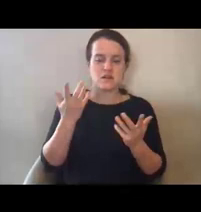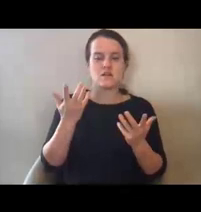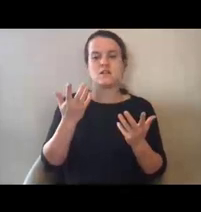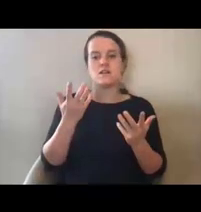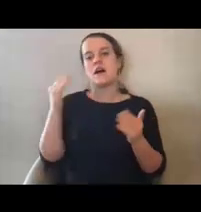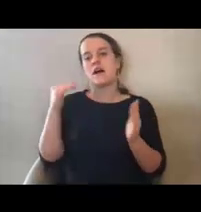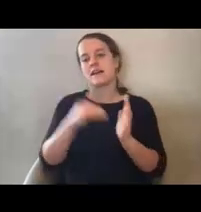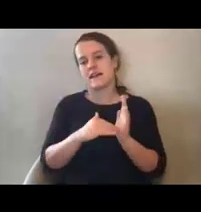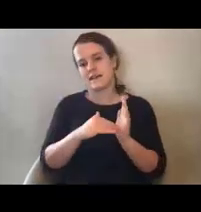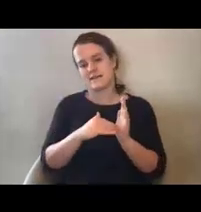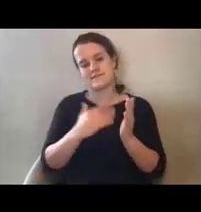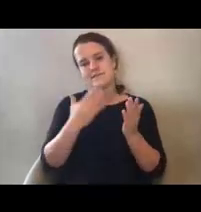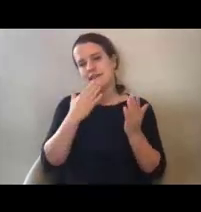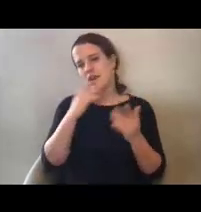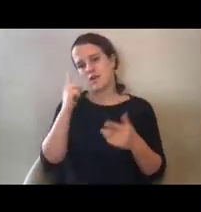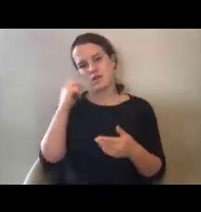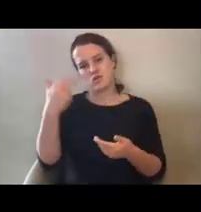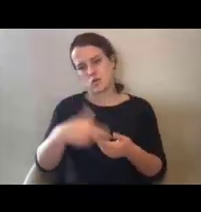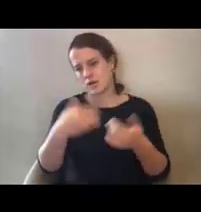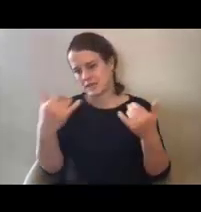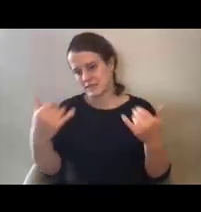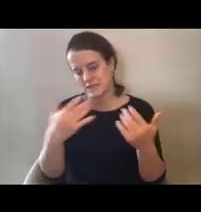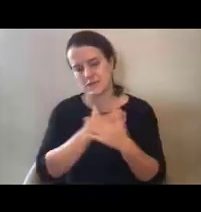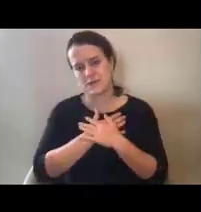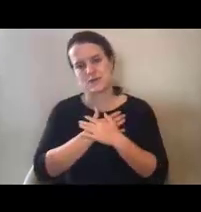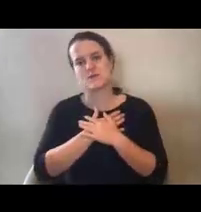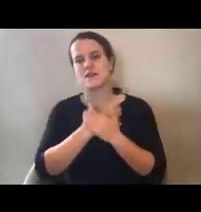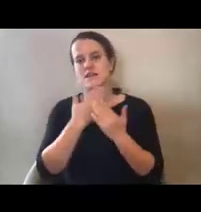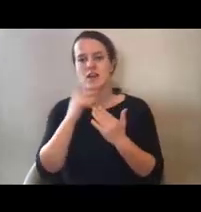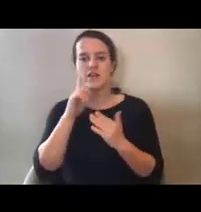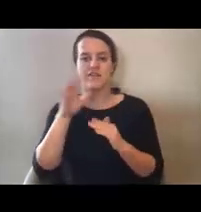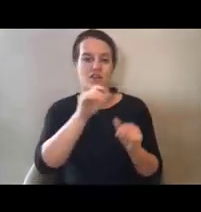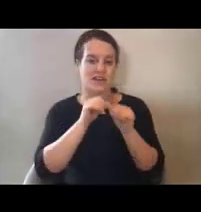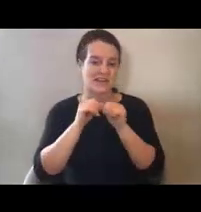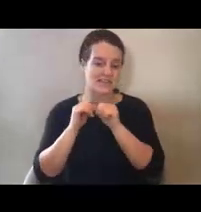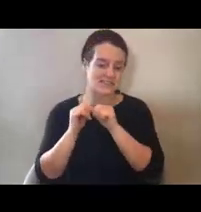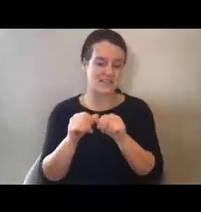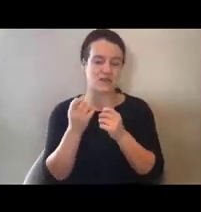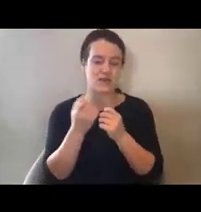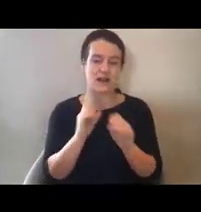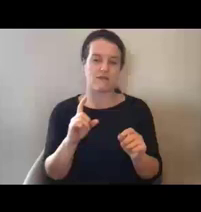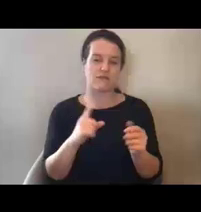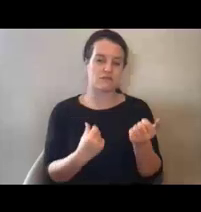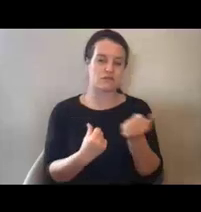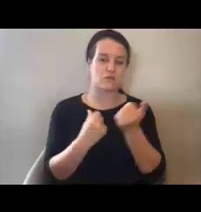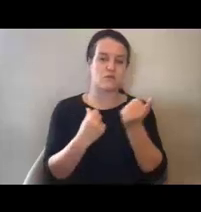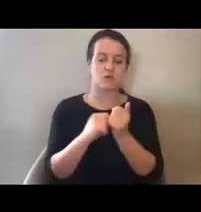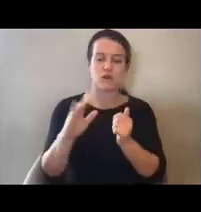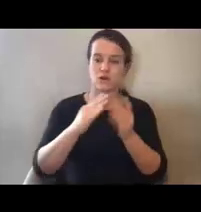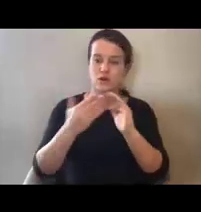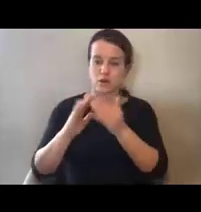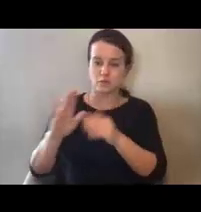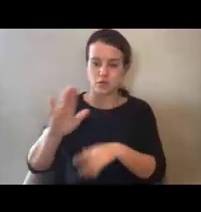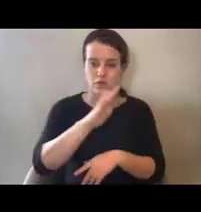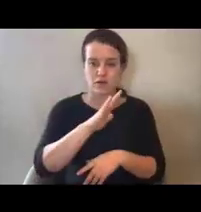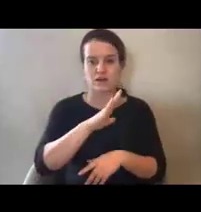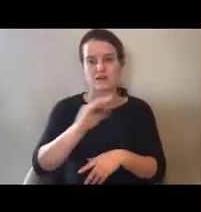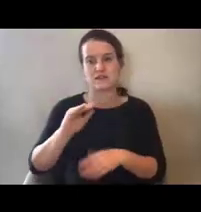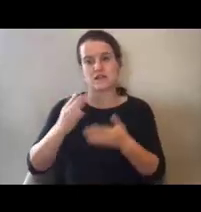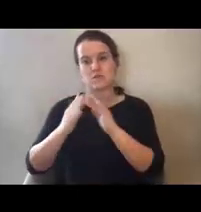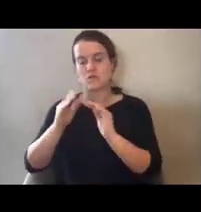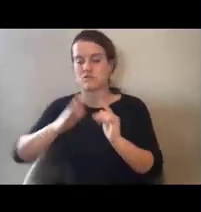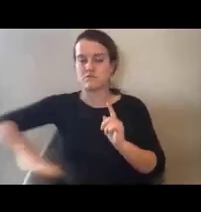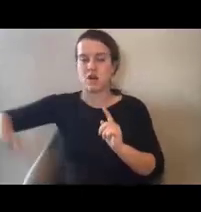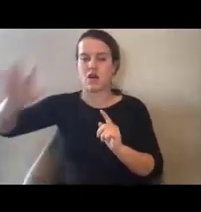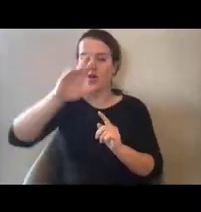thank you enough for being here. And thank you for your continued efforts to support your communities and communities across the